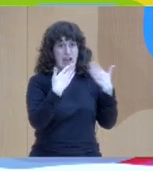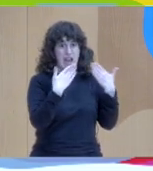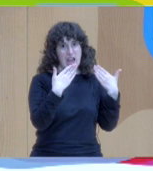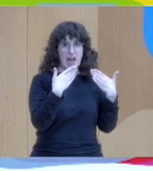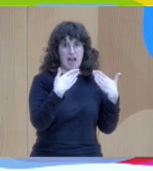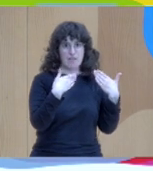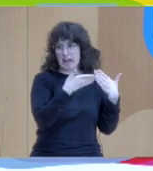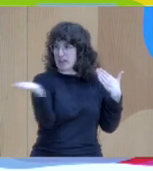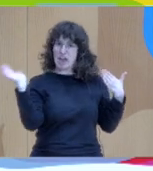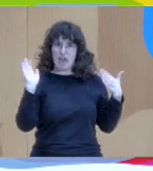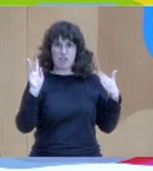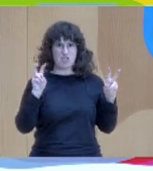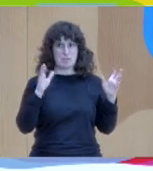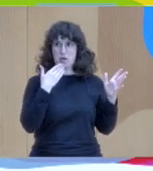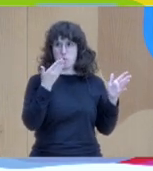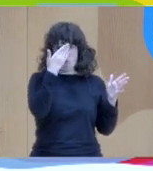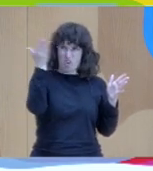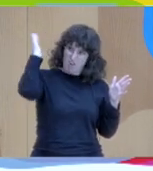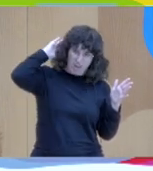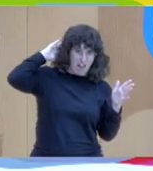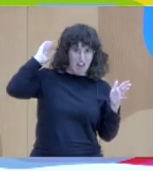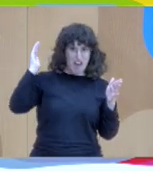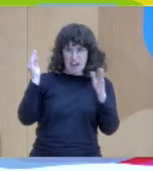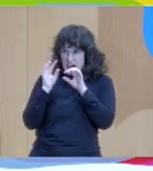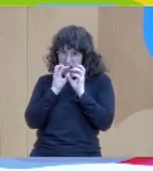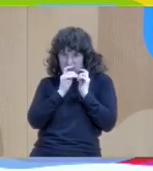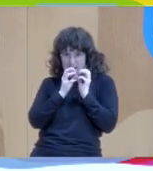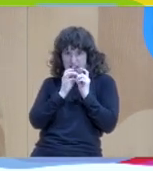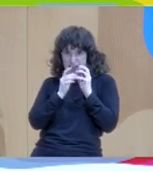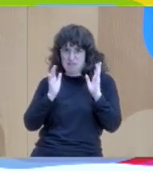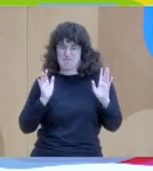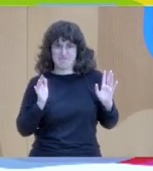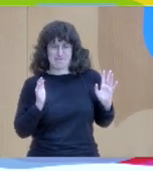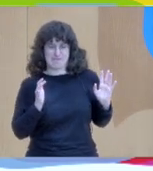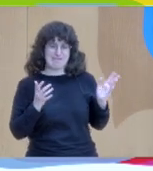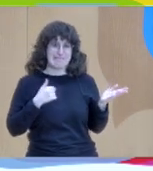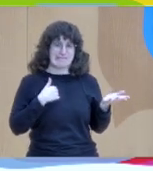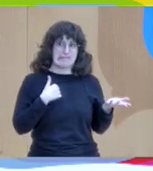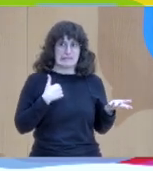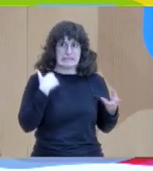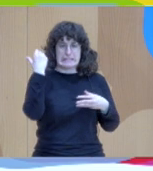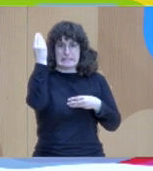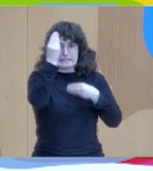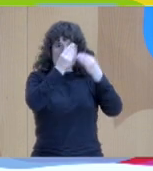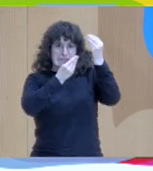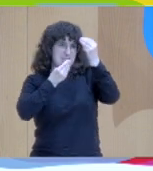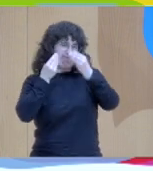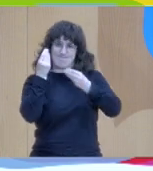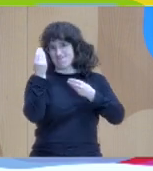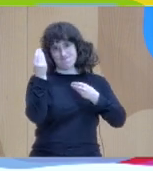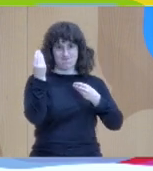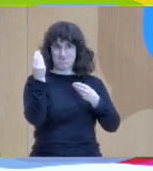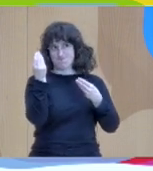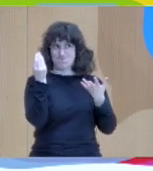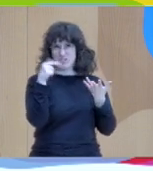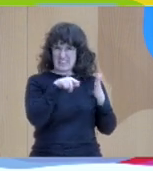And I, I started feeling, no, this was, it really was a progress because they got unstuck. It was a progress. But